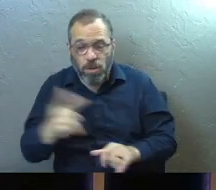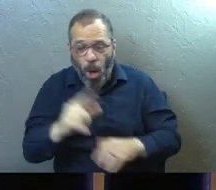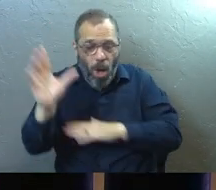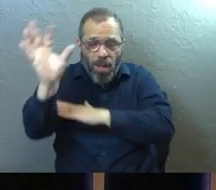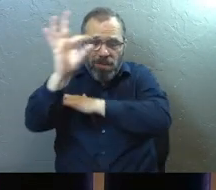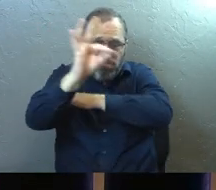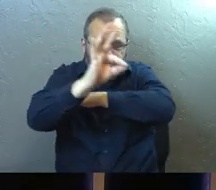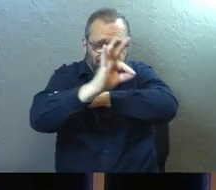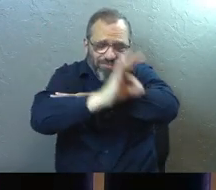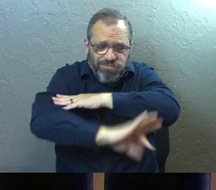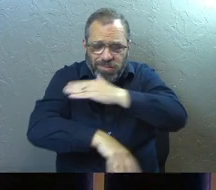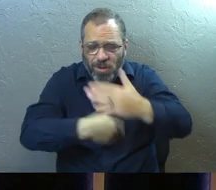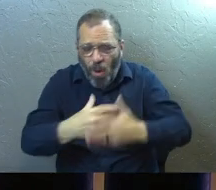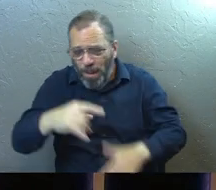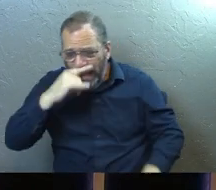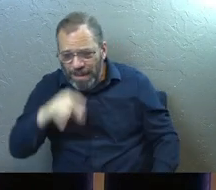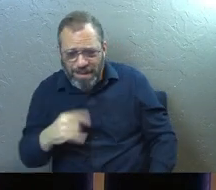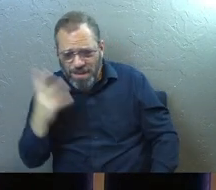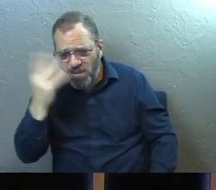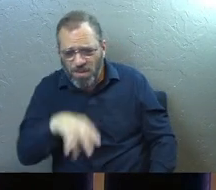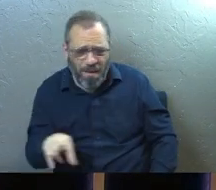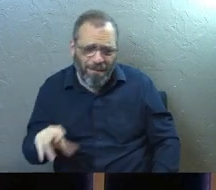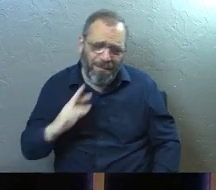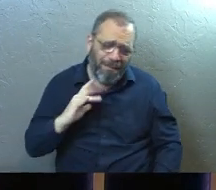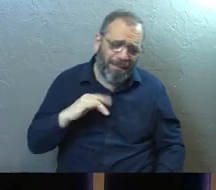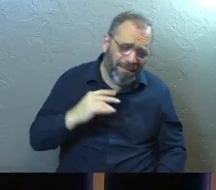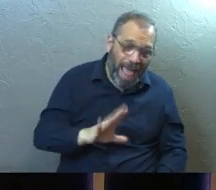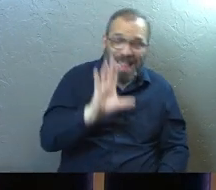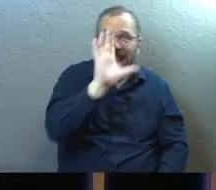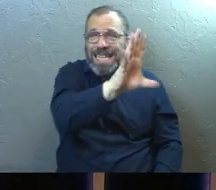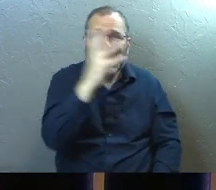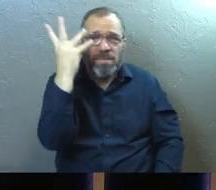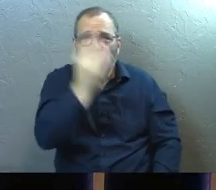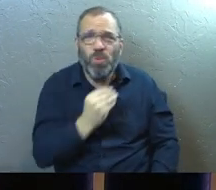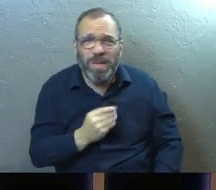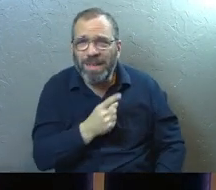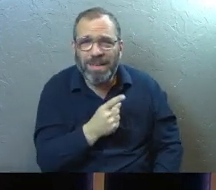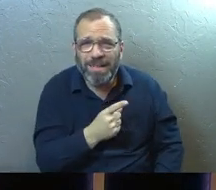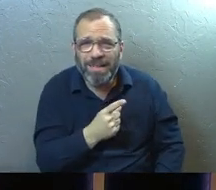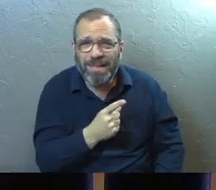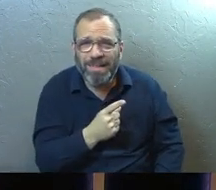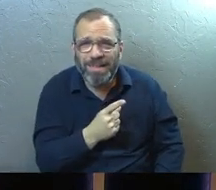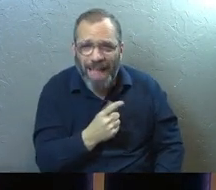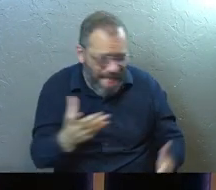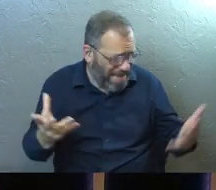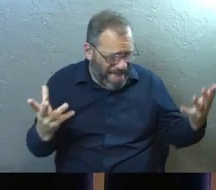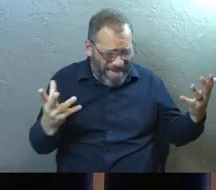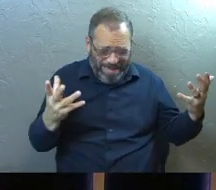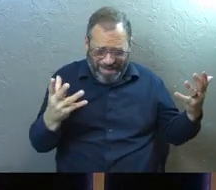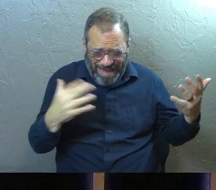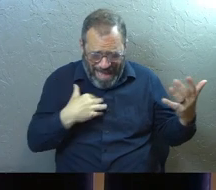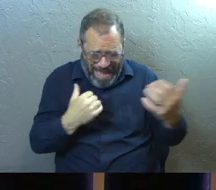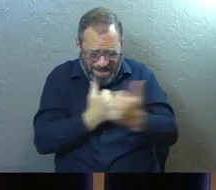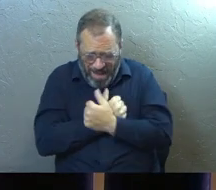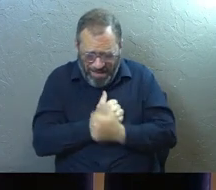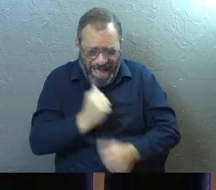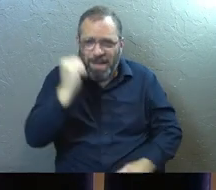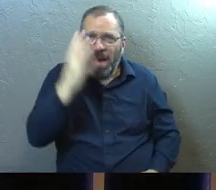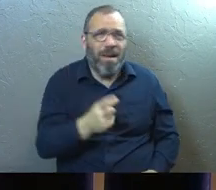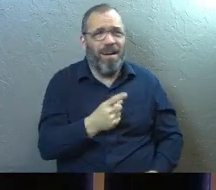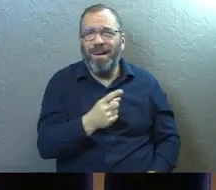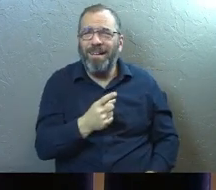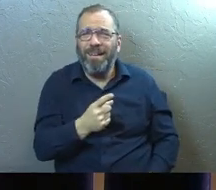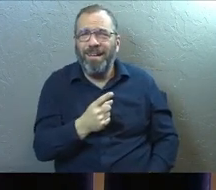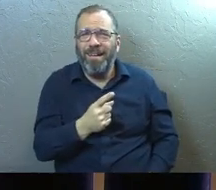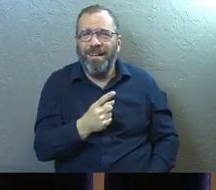sunset and in the faces of my kids. That's his beauty. Like I love that about God.